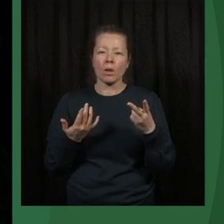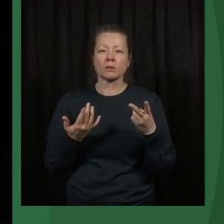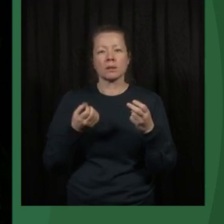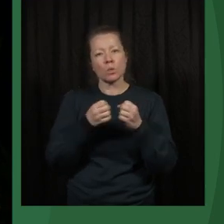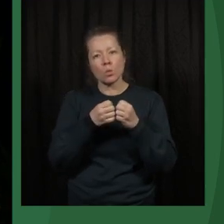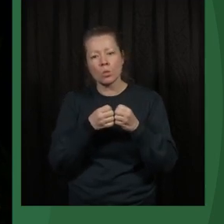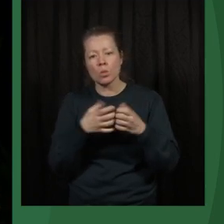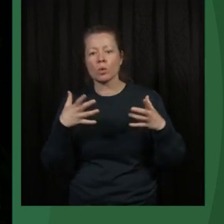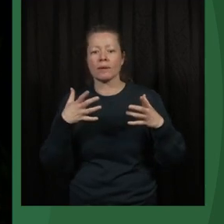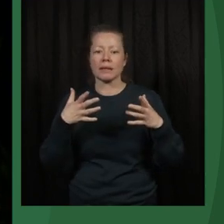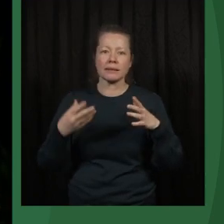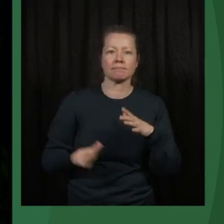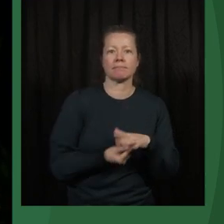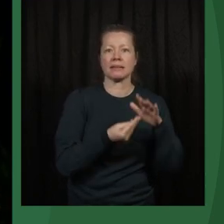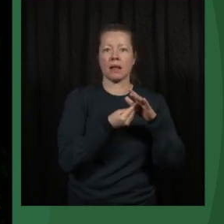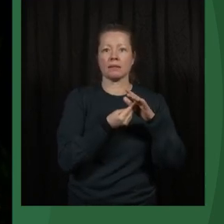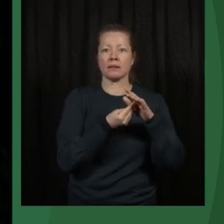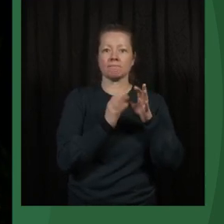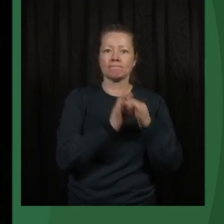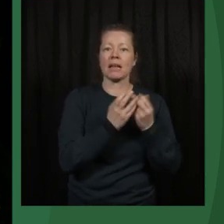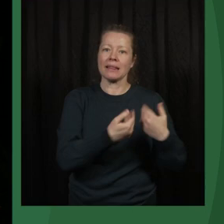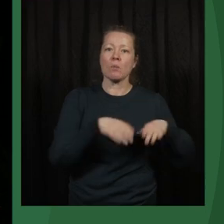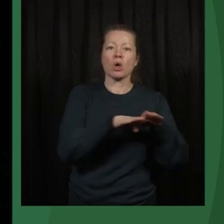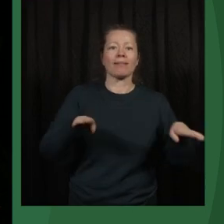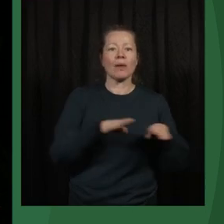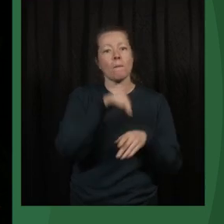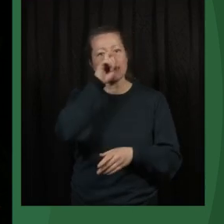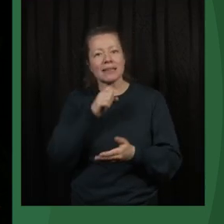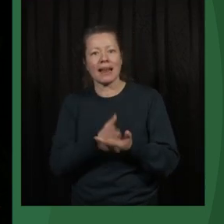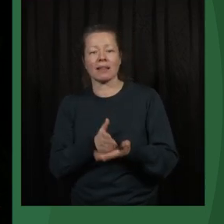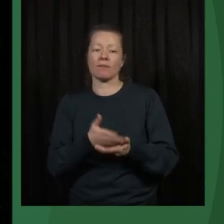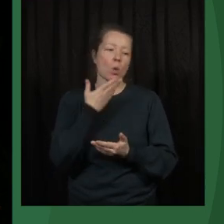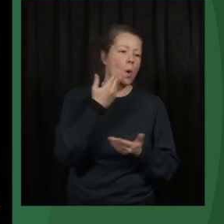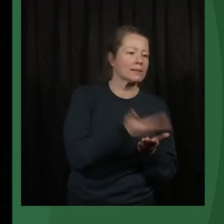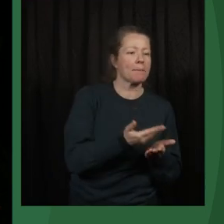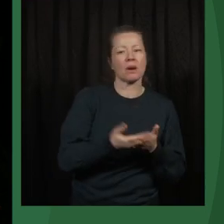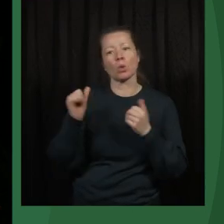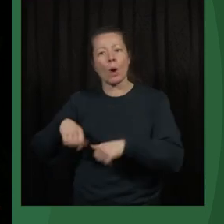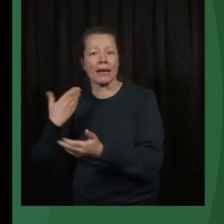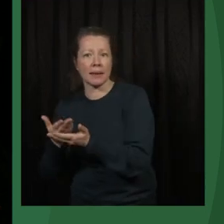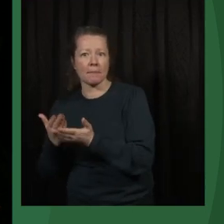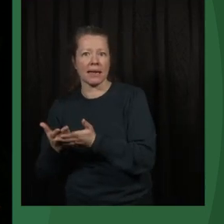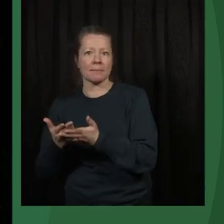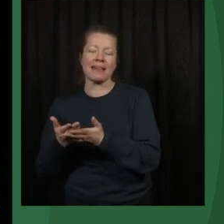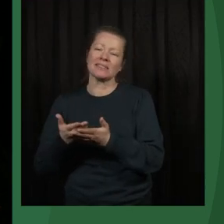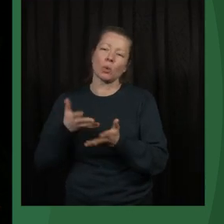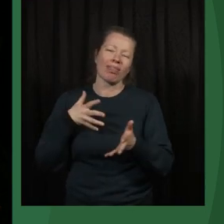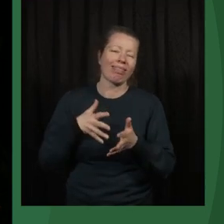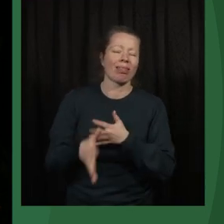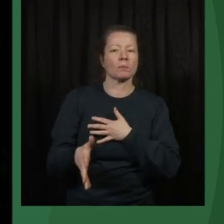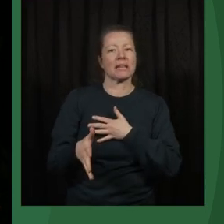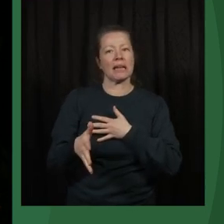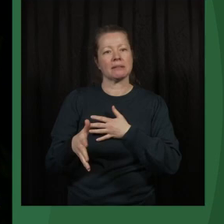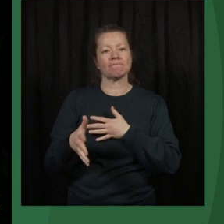development assistance to democracy and human rights, of course, you know, good example, bad example. On average, it has had a